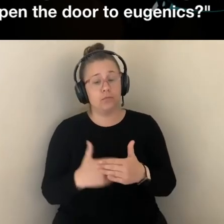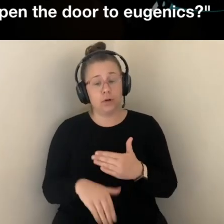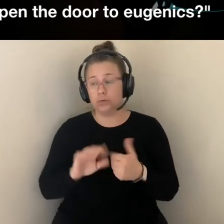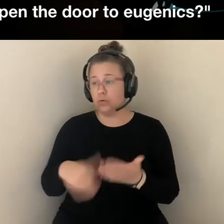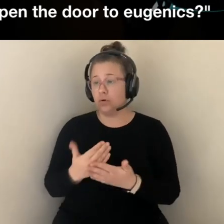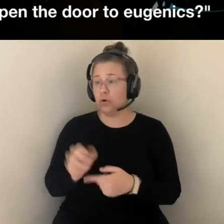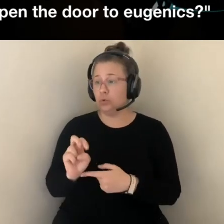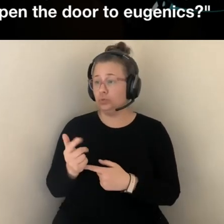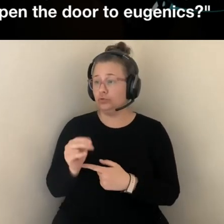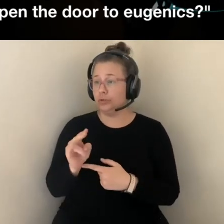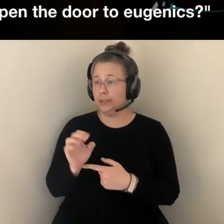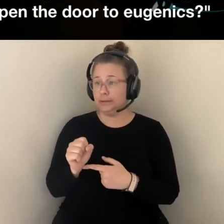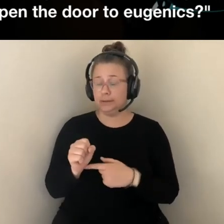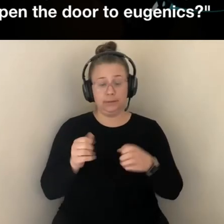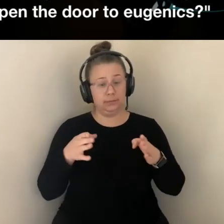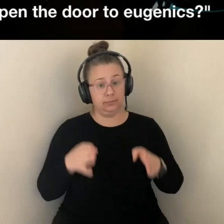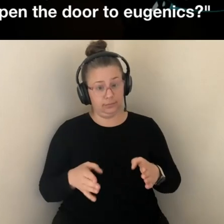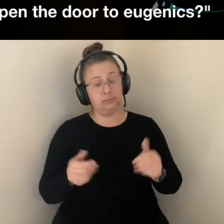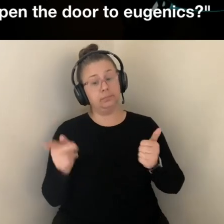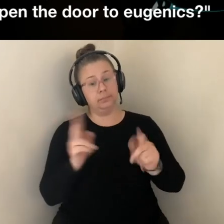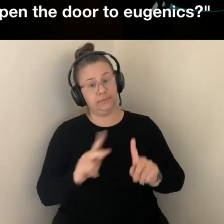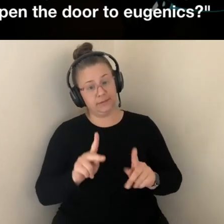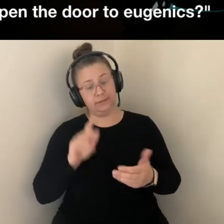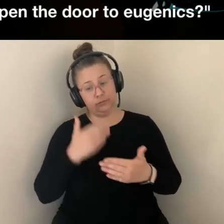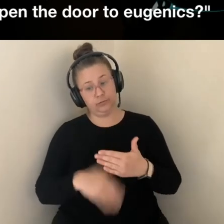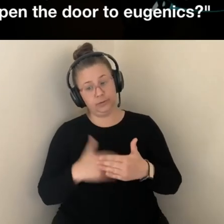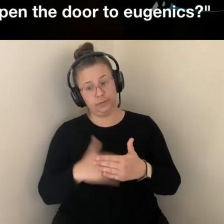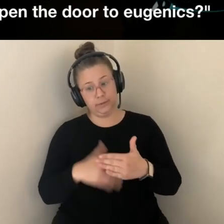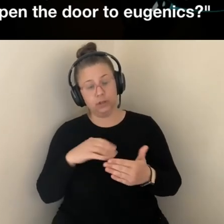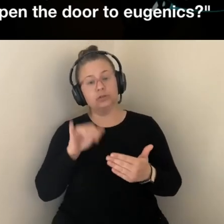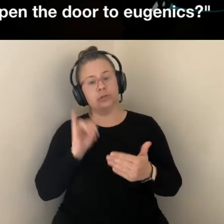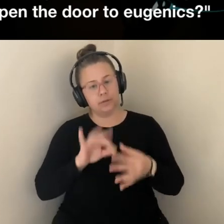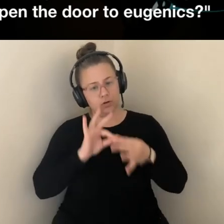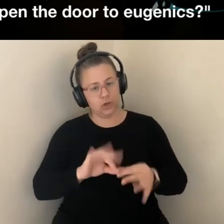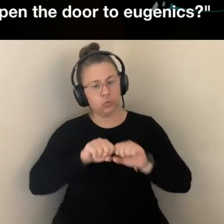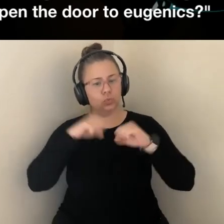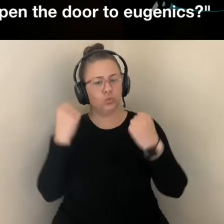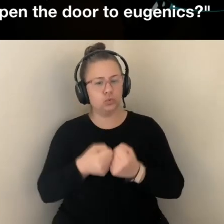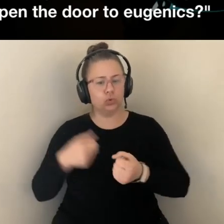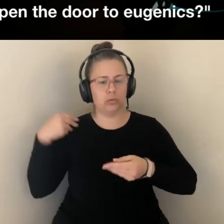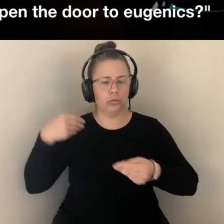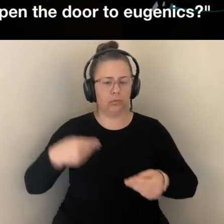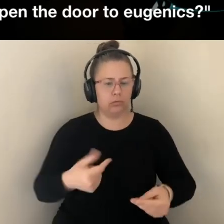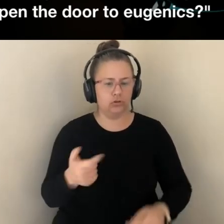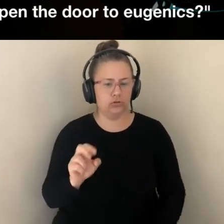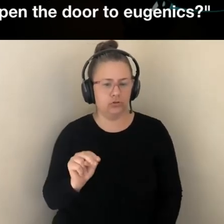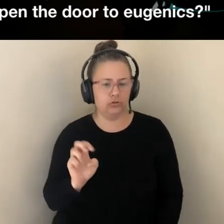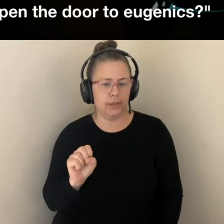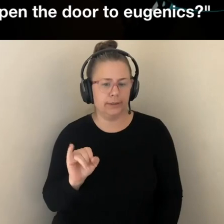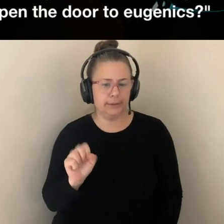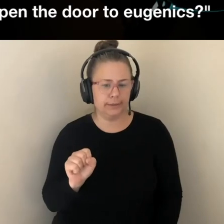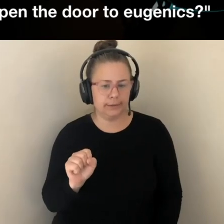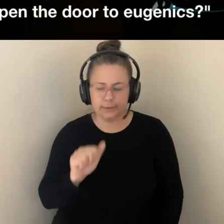CONSEQUENCES, RATHER THAN A PRIVATE MATTER. SO THEY GO ON TO ARGUE THAT THIS LAST ONE, THIS CONCERN FOR HUMAN